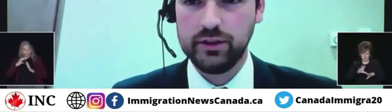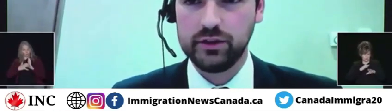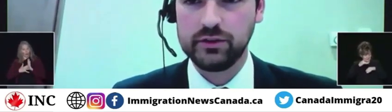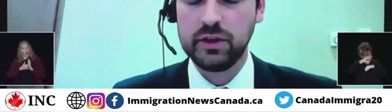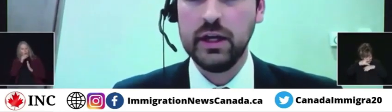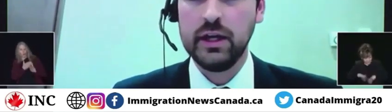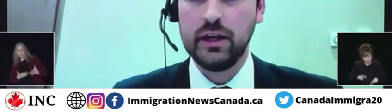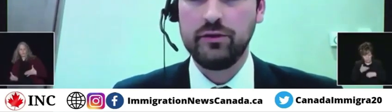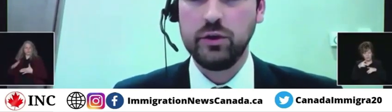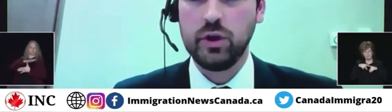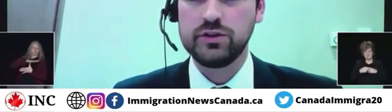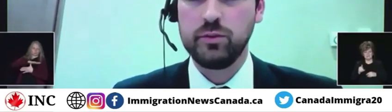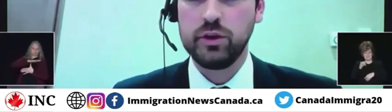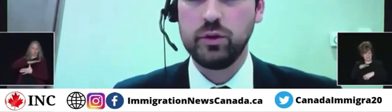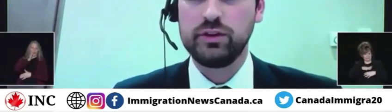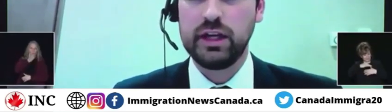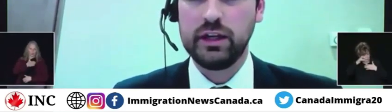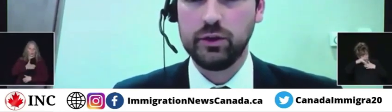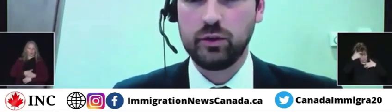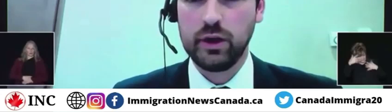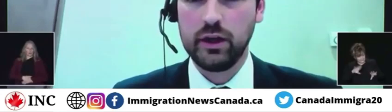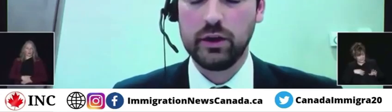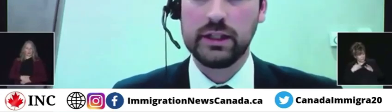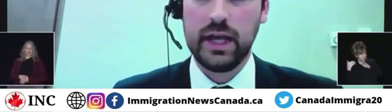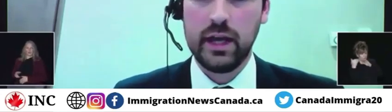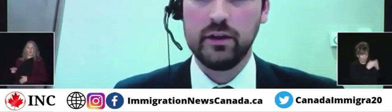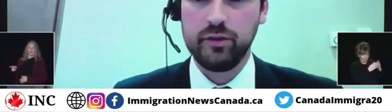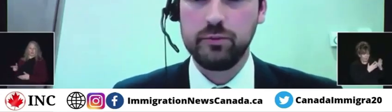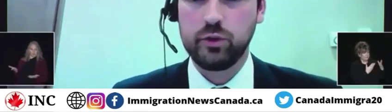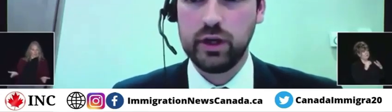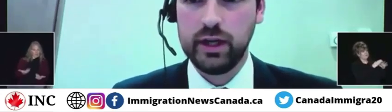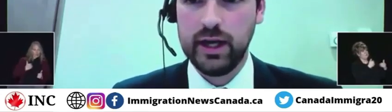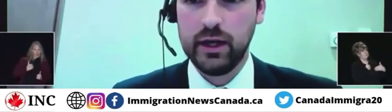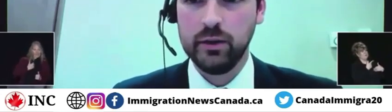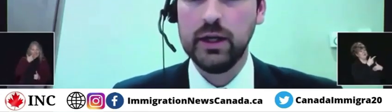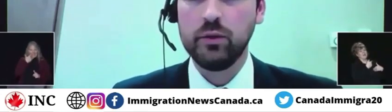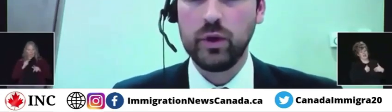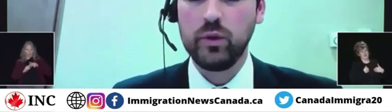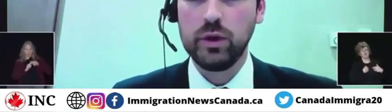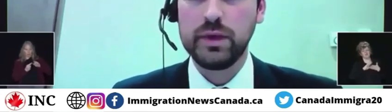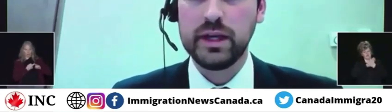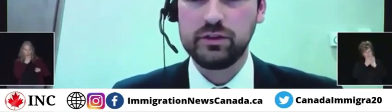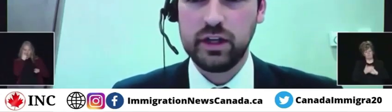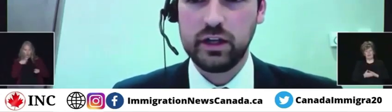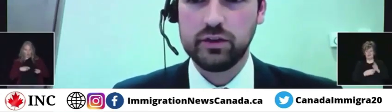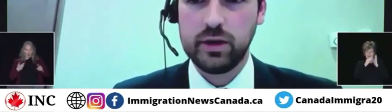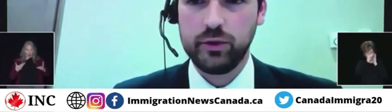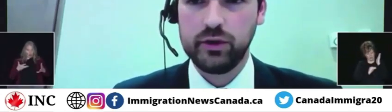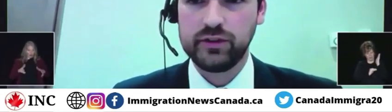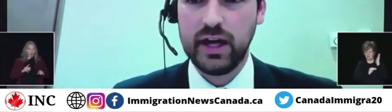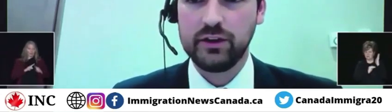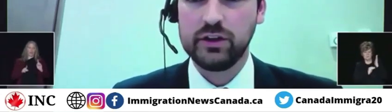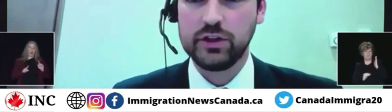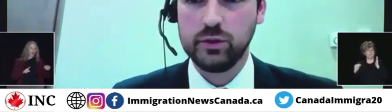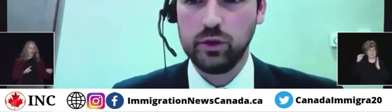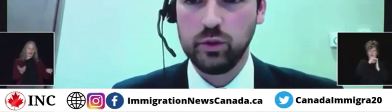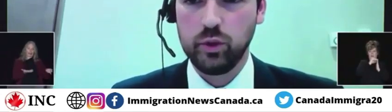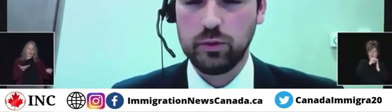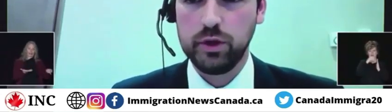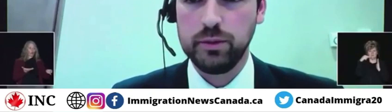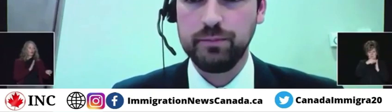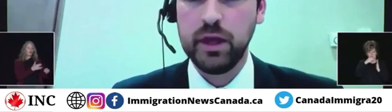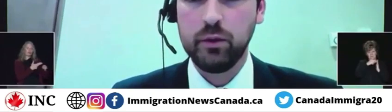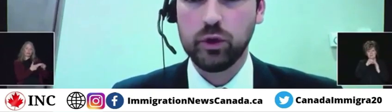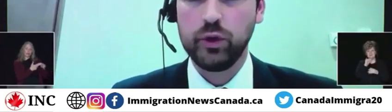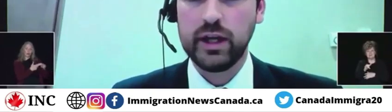priority basis. If you are someone who is in Canada from Ukraine now, we will be extending your temporary status and issuing you